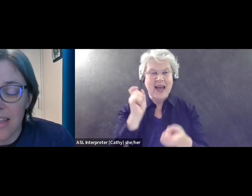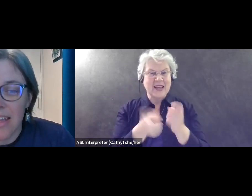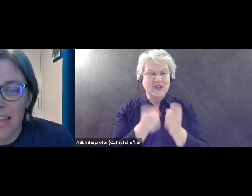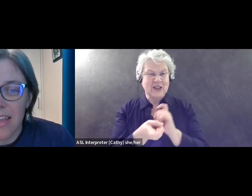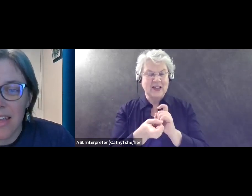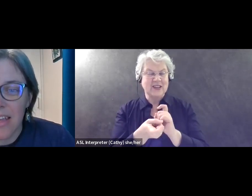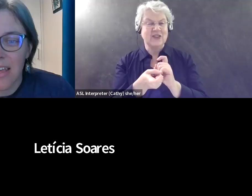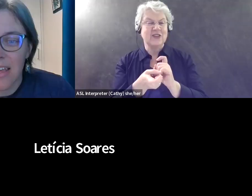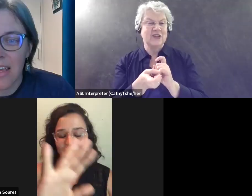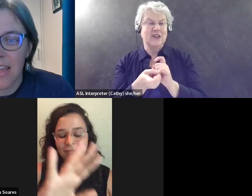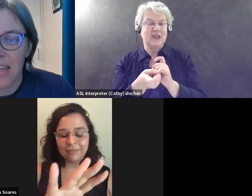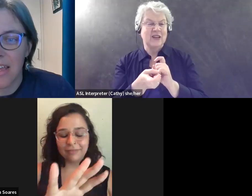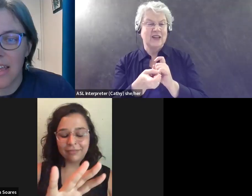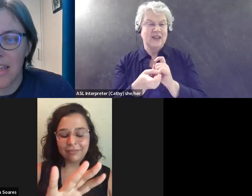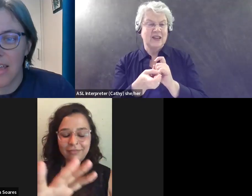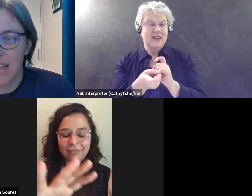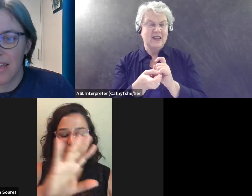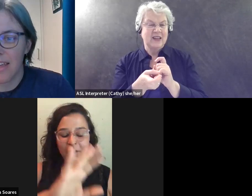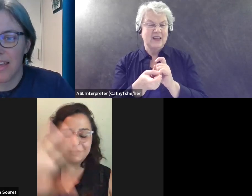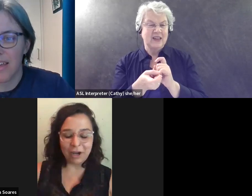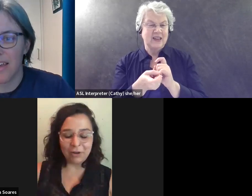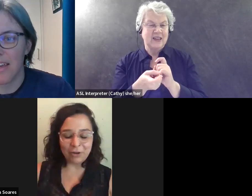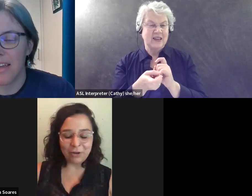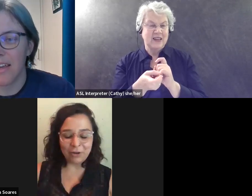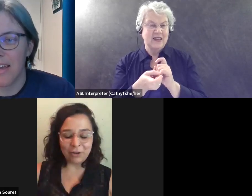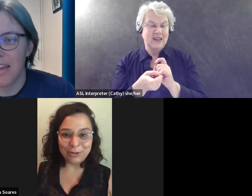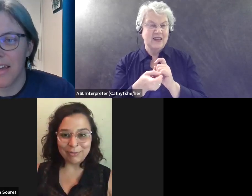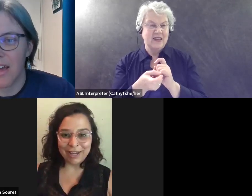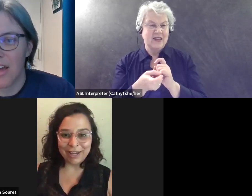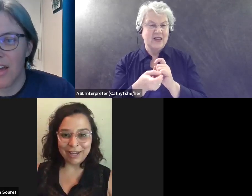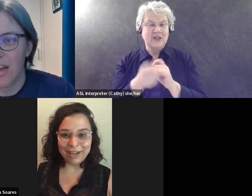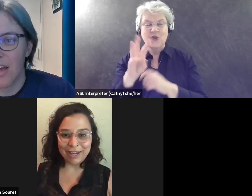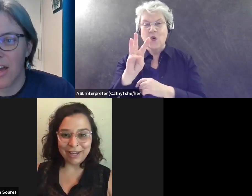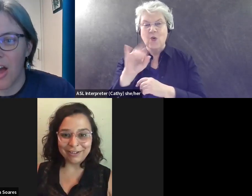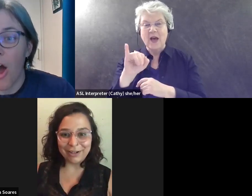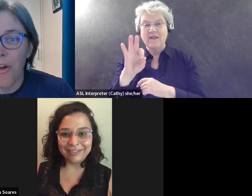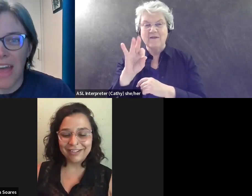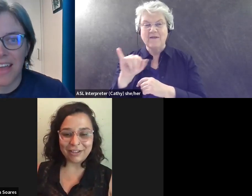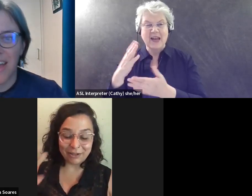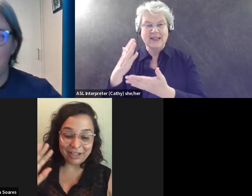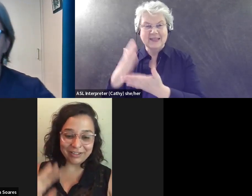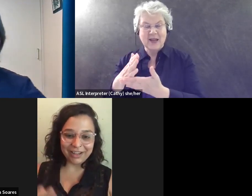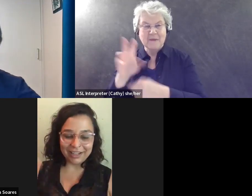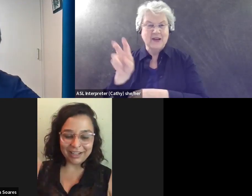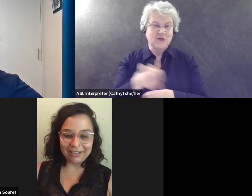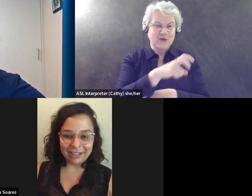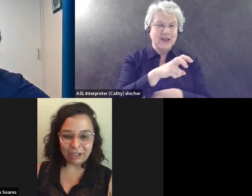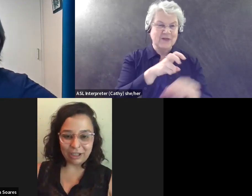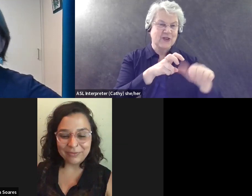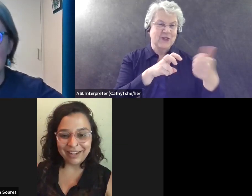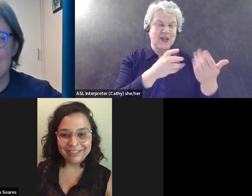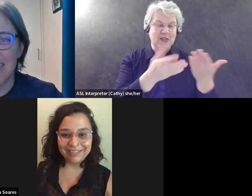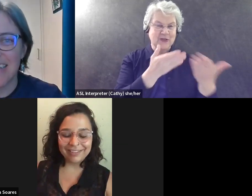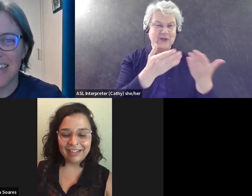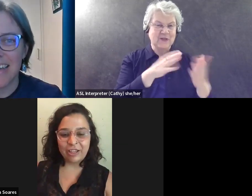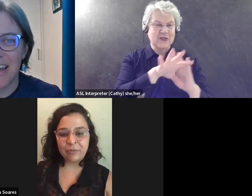changed the to, um, why I'm out of wifi. So it should be better. Okay. So I can, I can